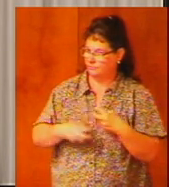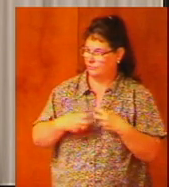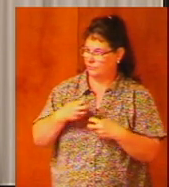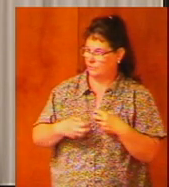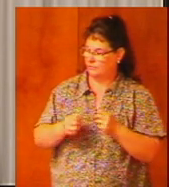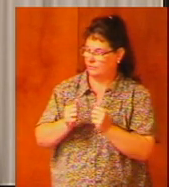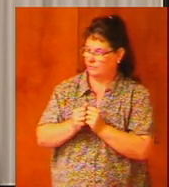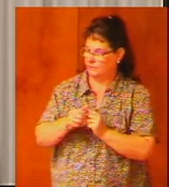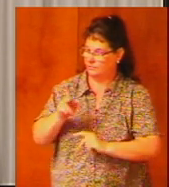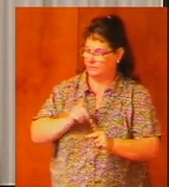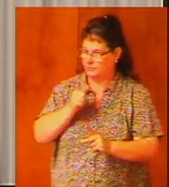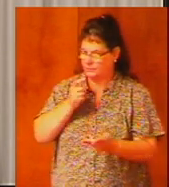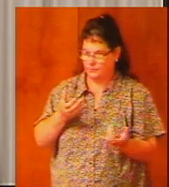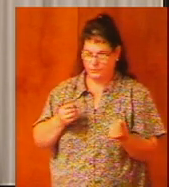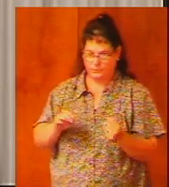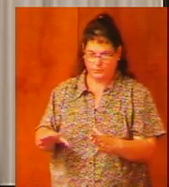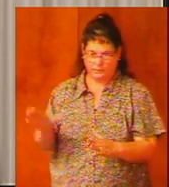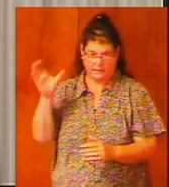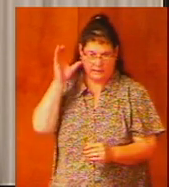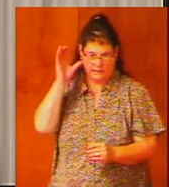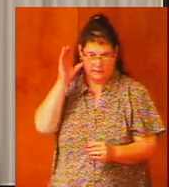by folks who don't want to hear the message